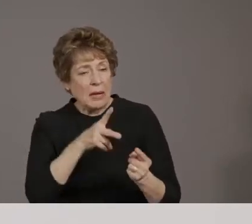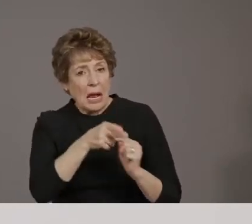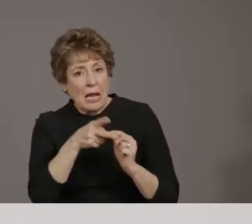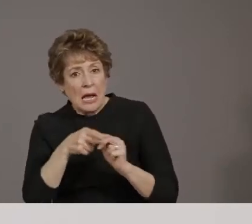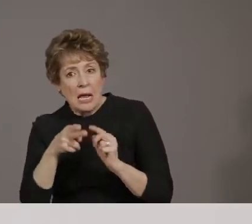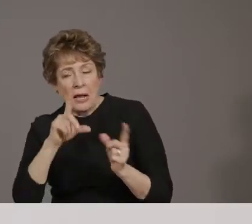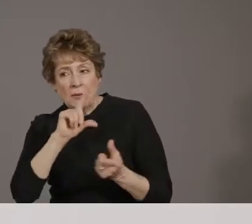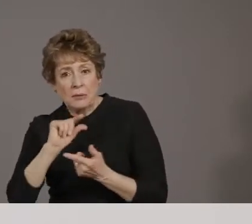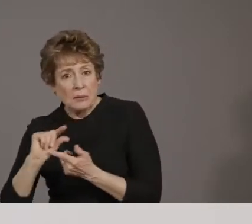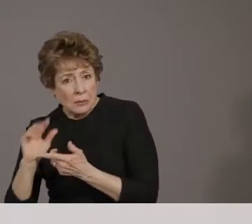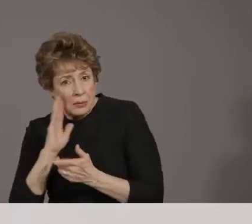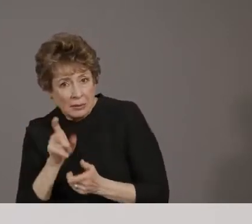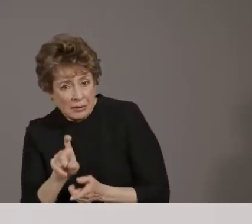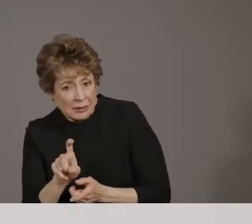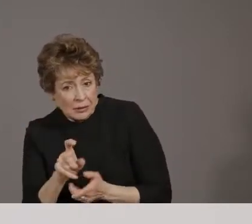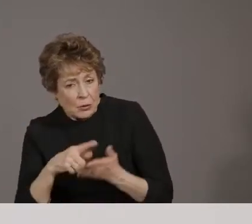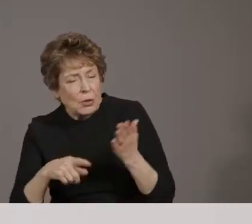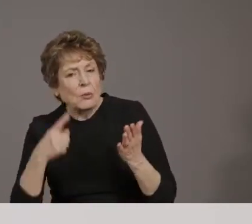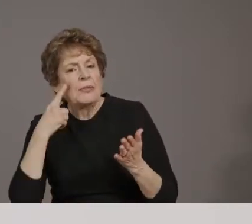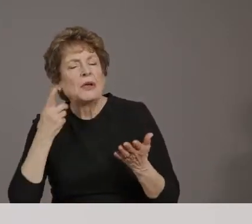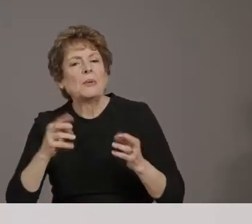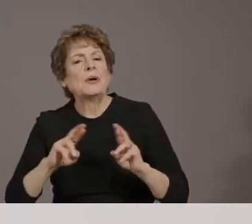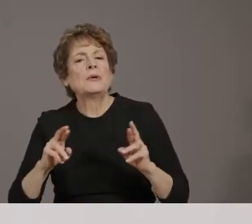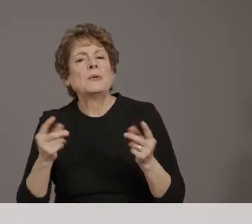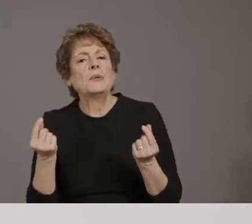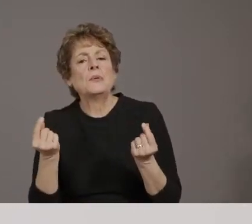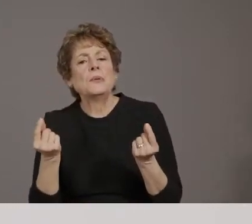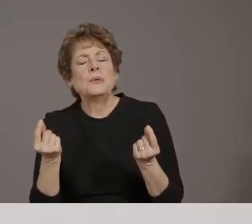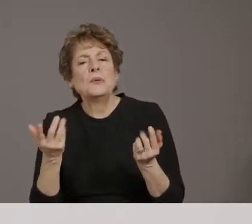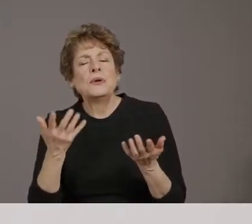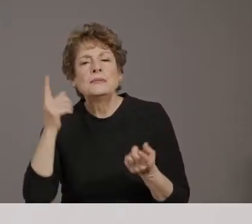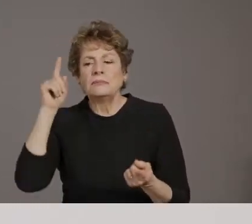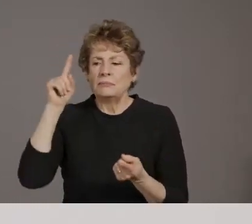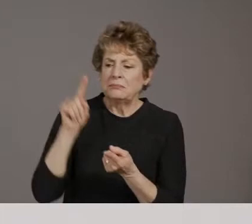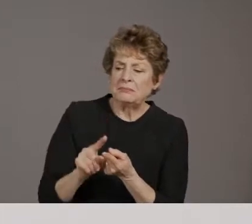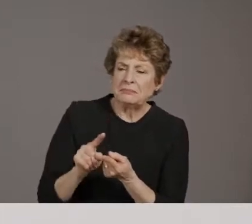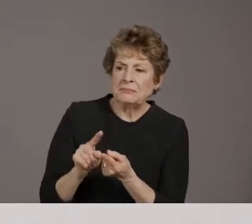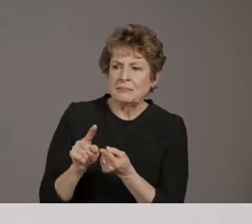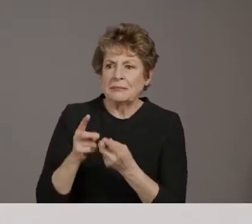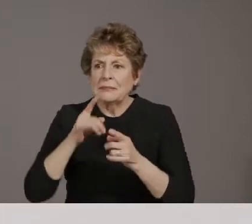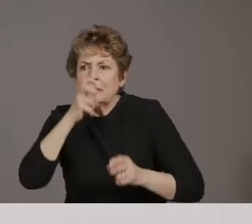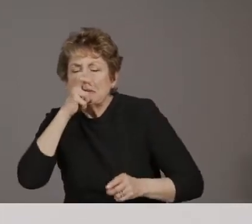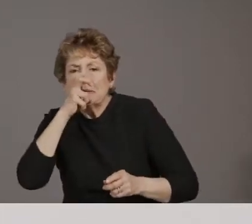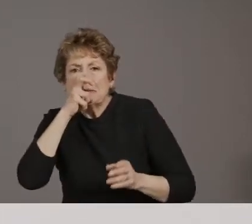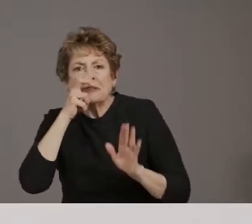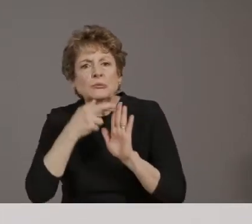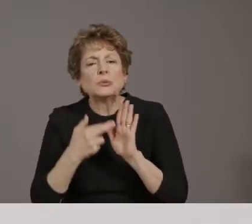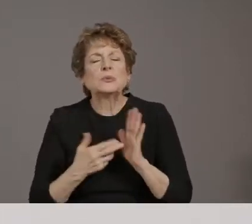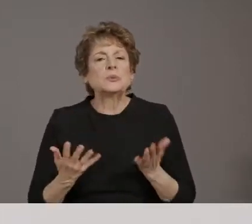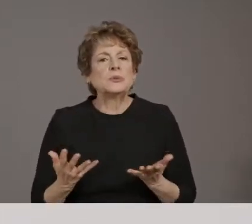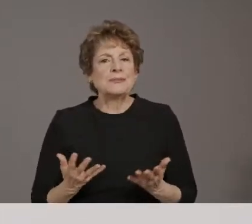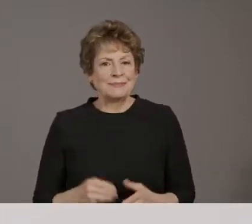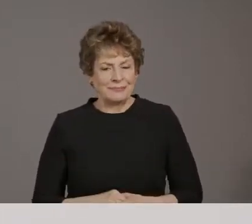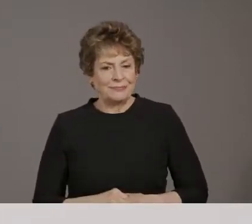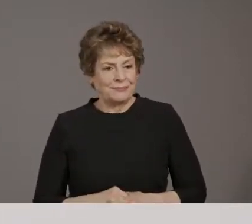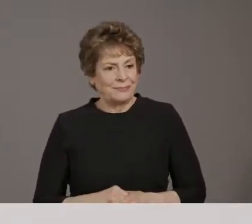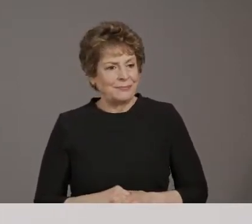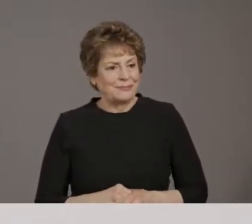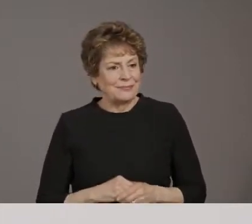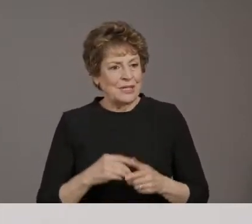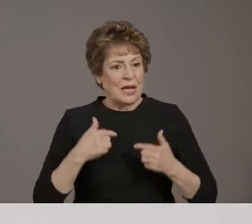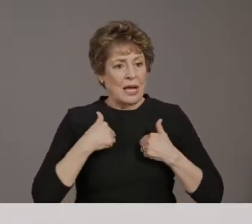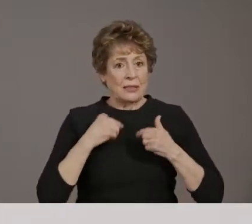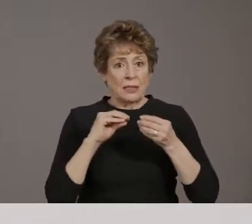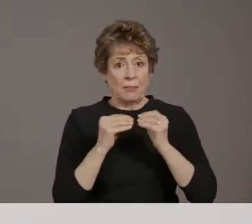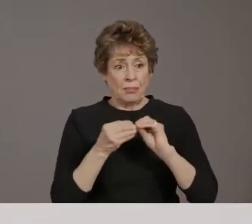about a little bit? So as we, as our metrics continue to improve things that might be discussed would be,